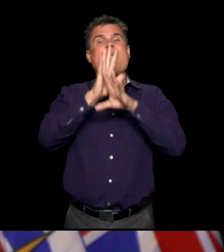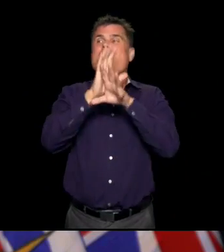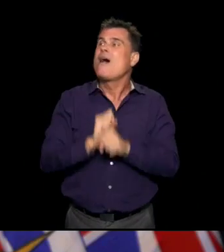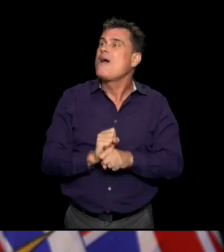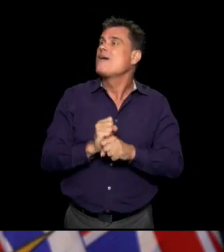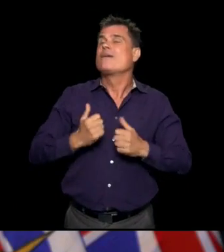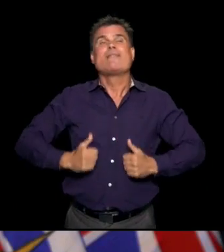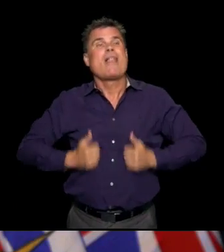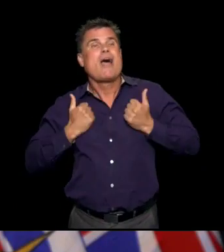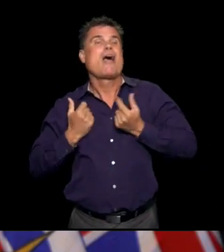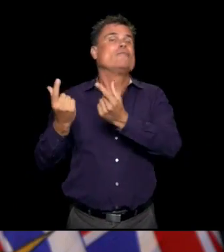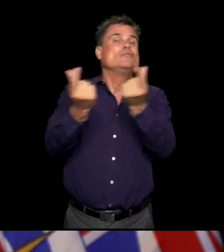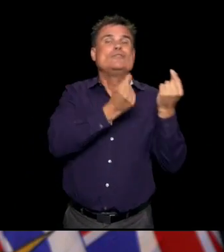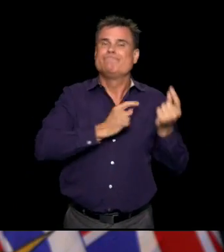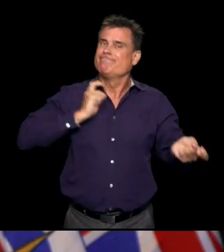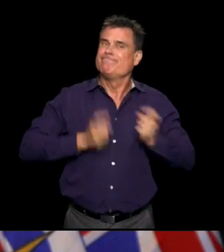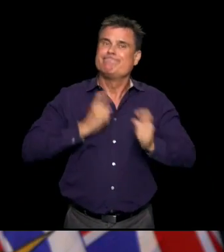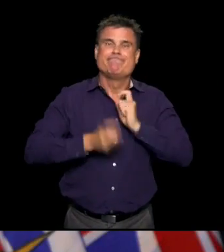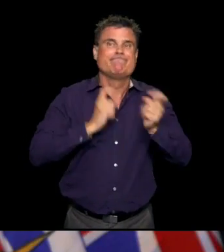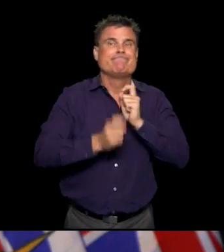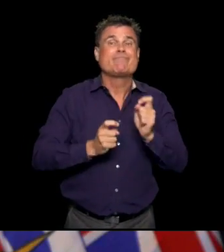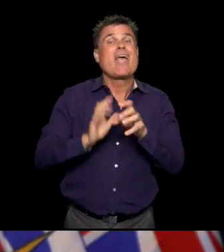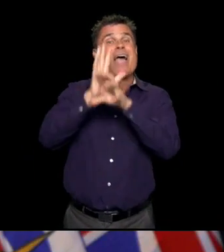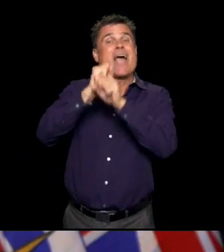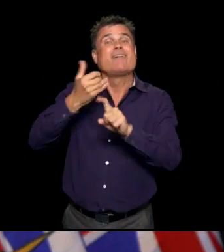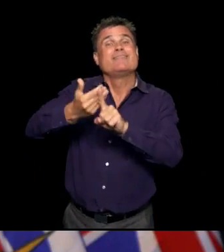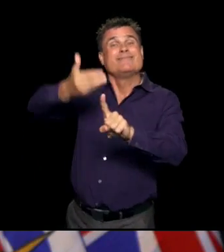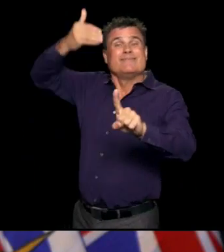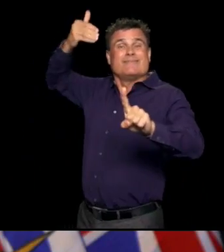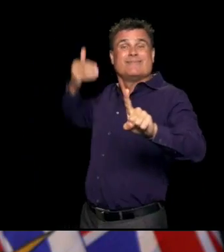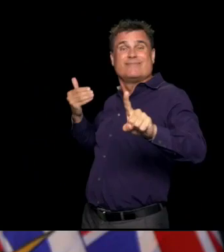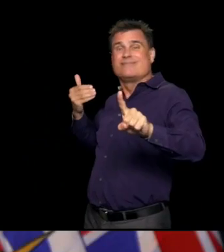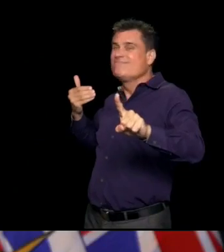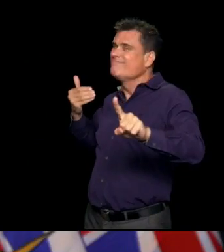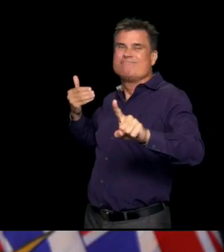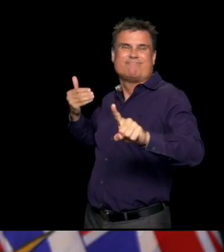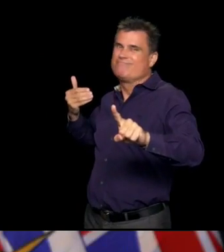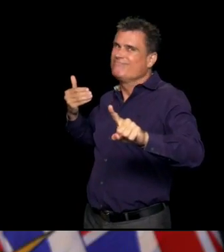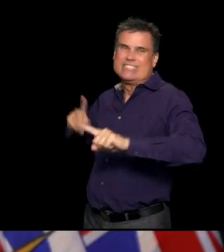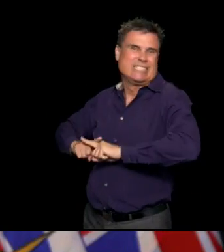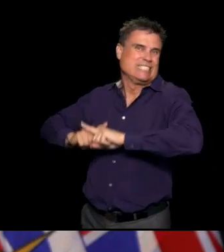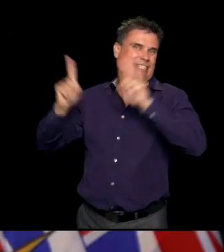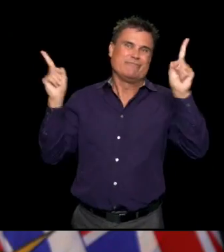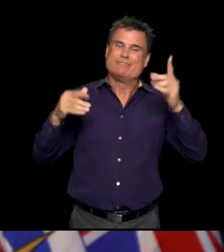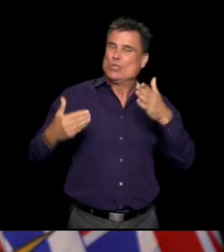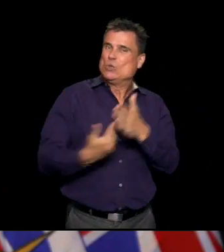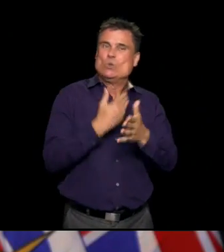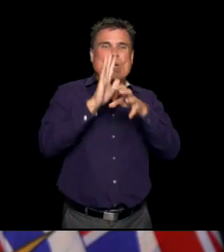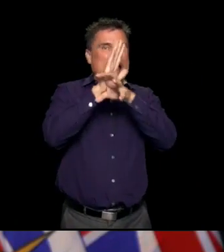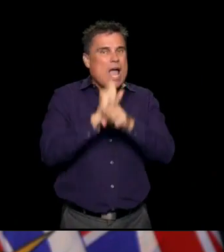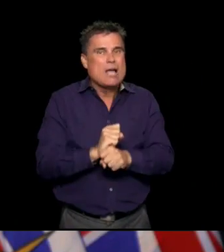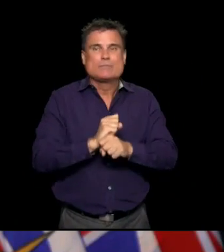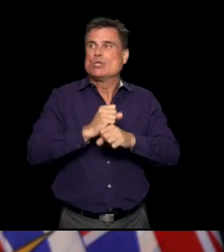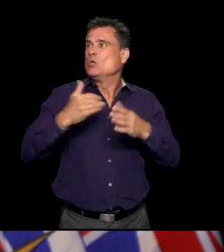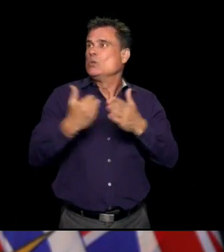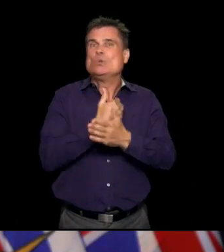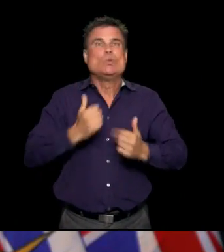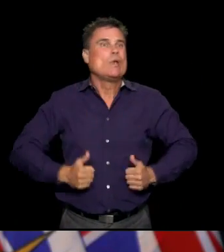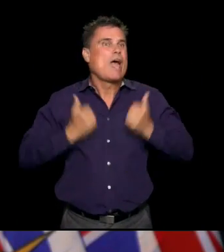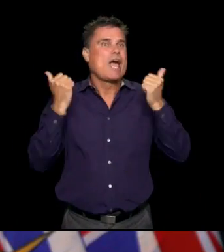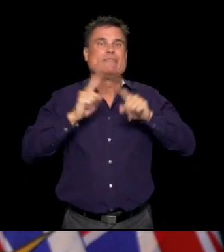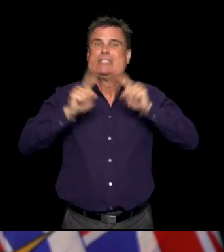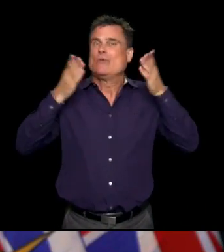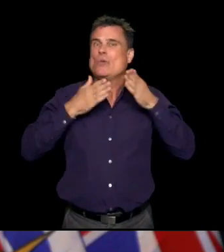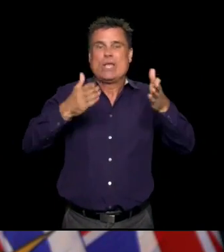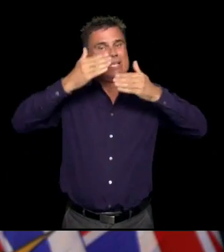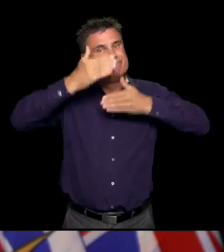New ways of taking taking precautions. New routines for ourselves and our families. Whether at home, at work, at school.